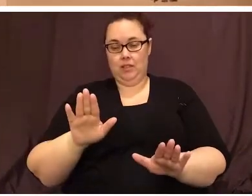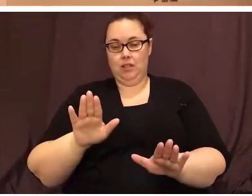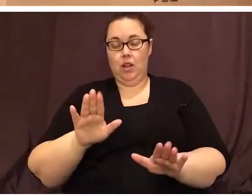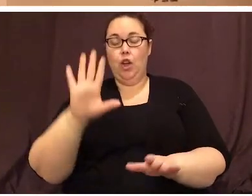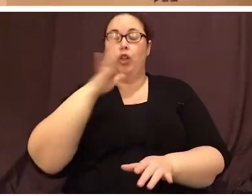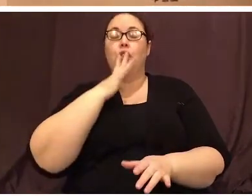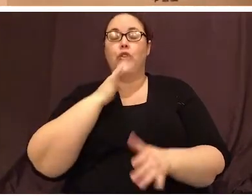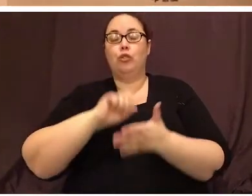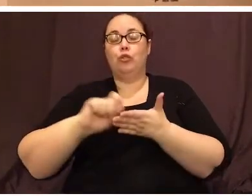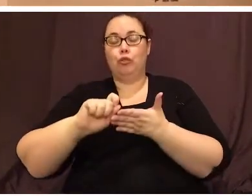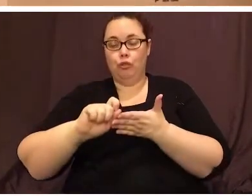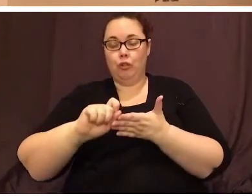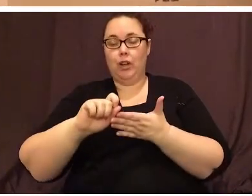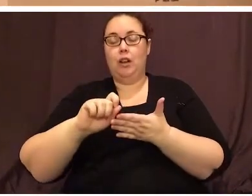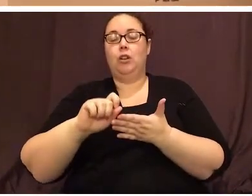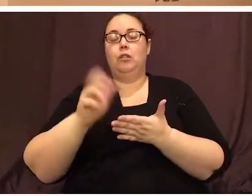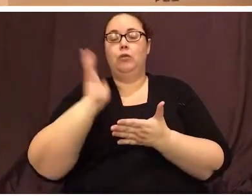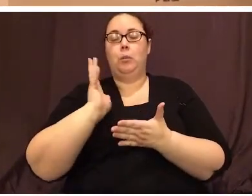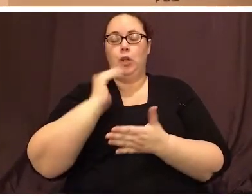upstairs, this house.